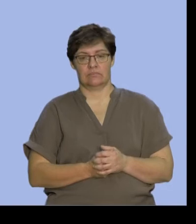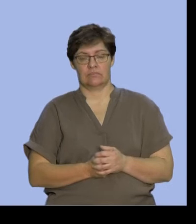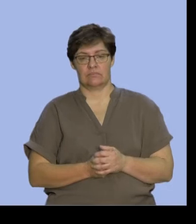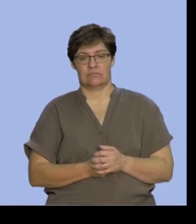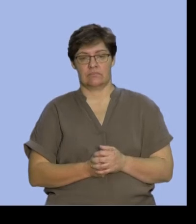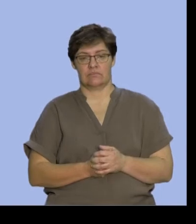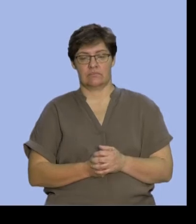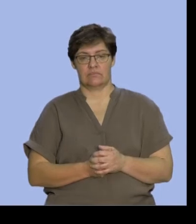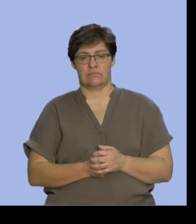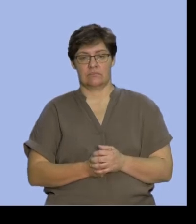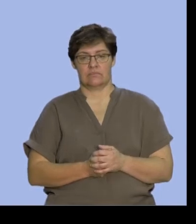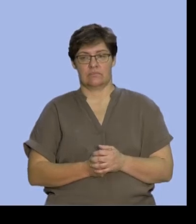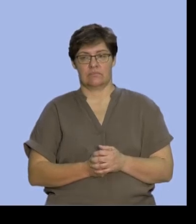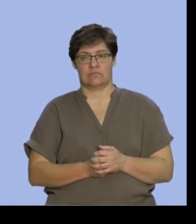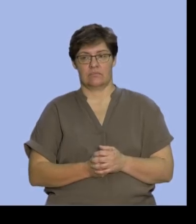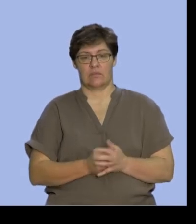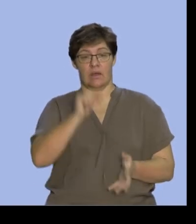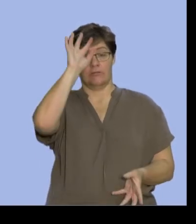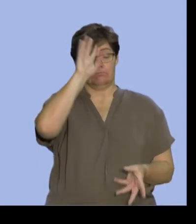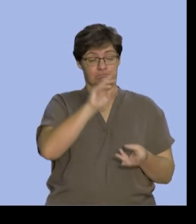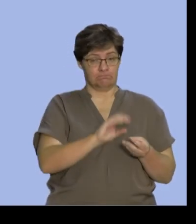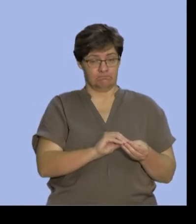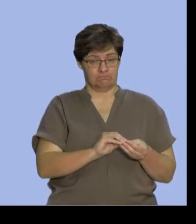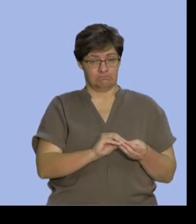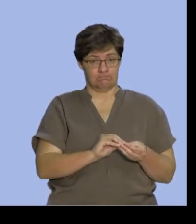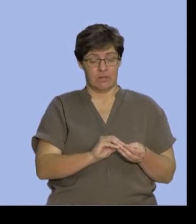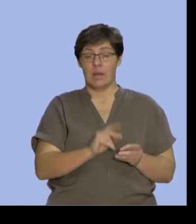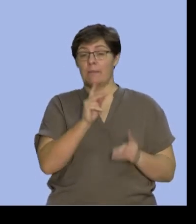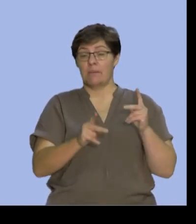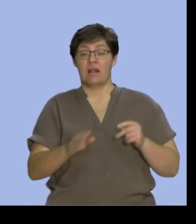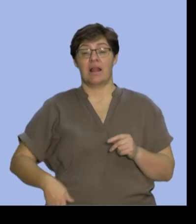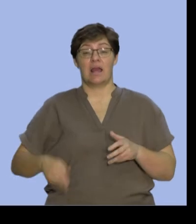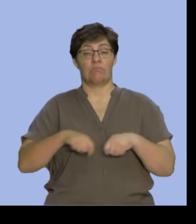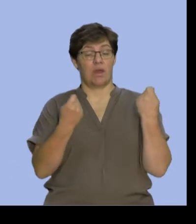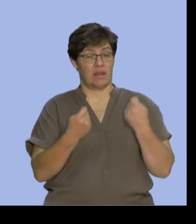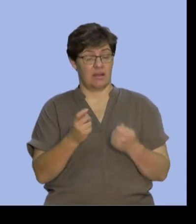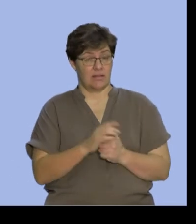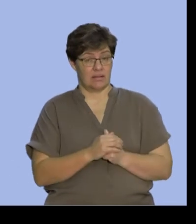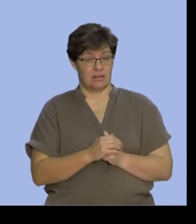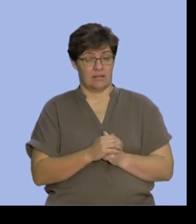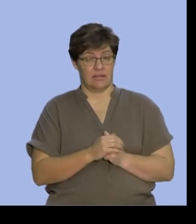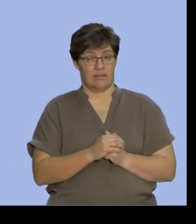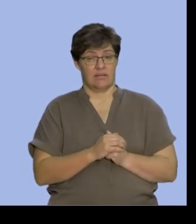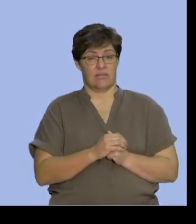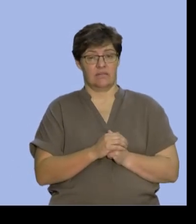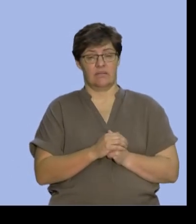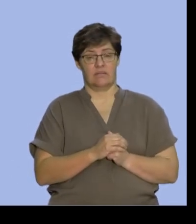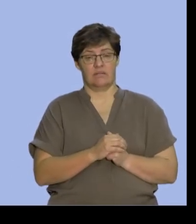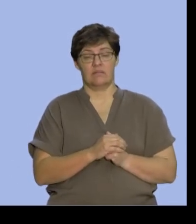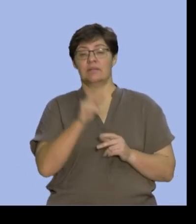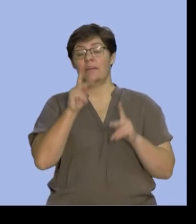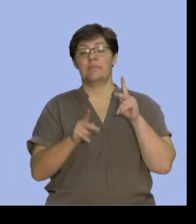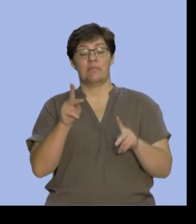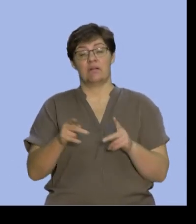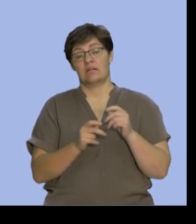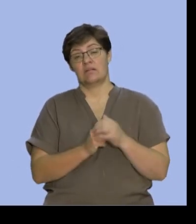that I recognize is that the total amount of people that have broken a leg. So remember, guys, this is the people that